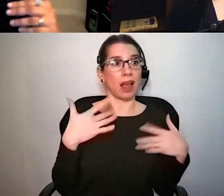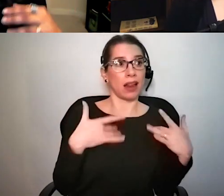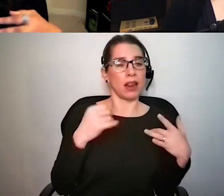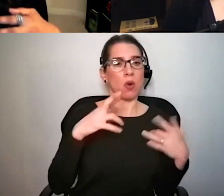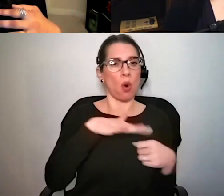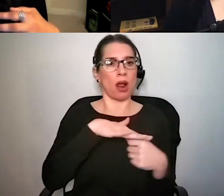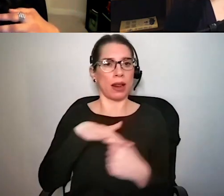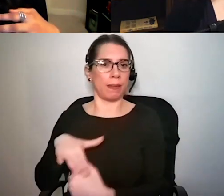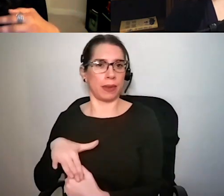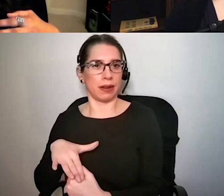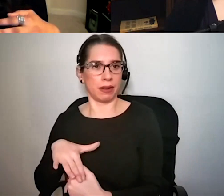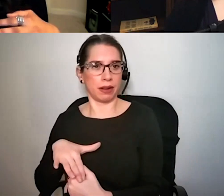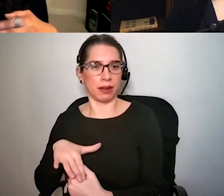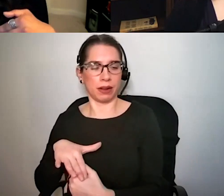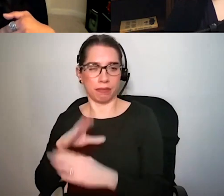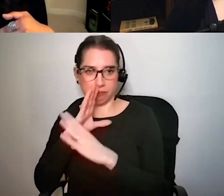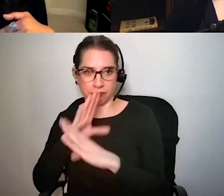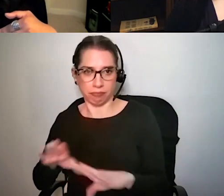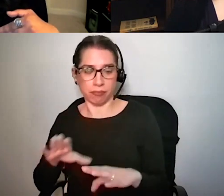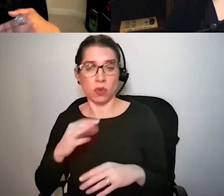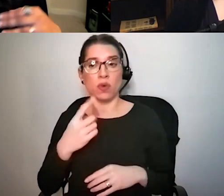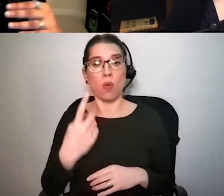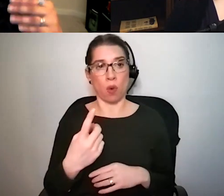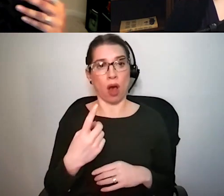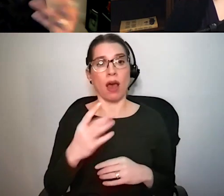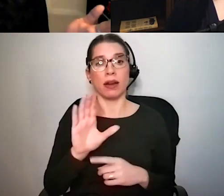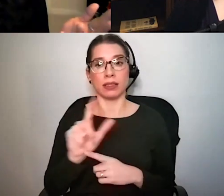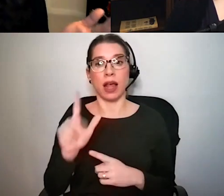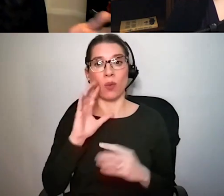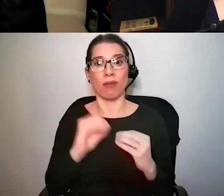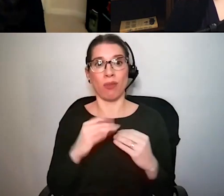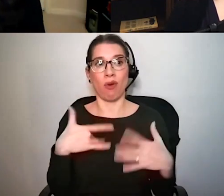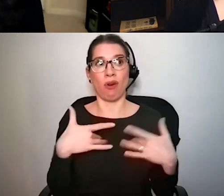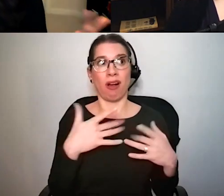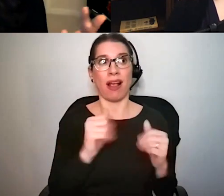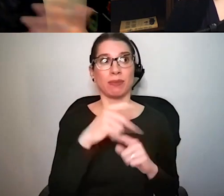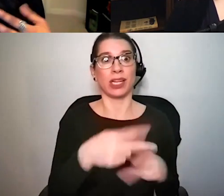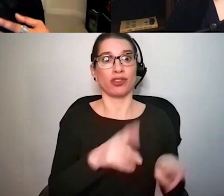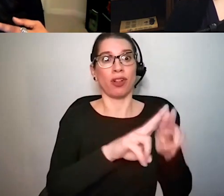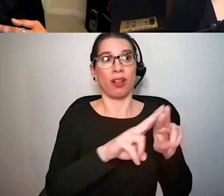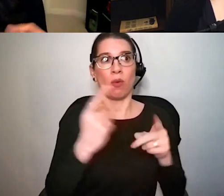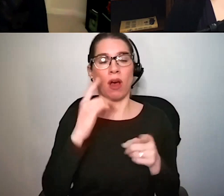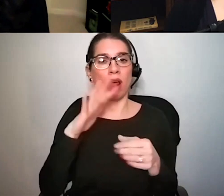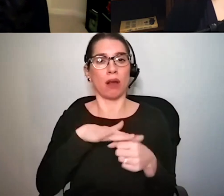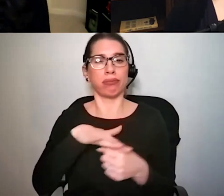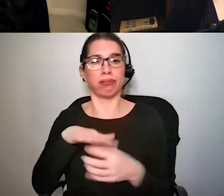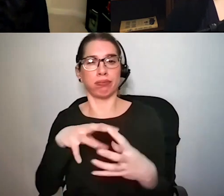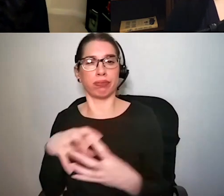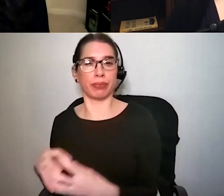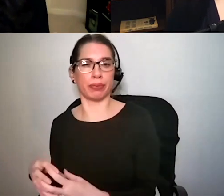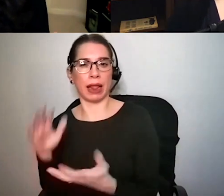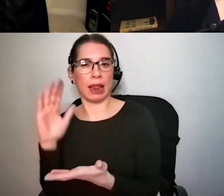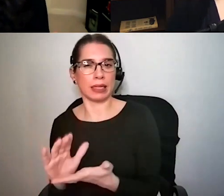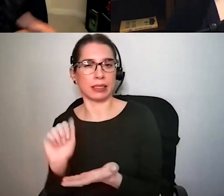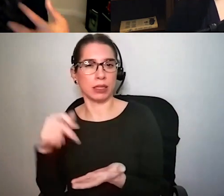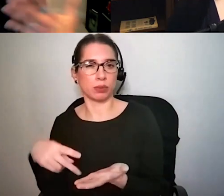cell and so one basically pushes the cell more towards an action potential and the other less towards an action potential and so